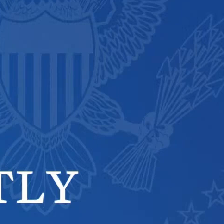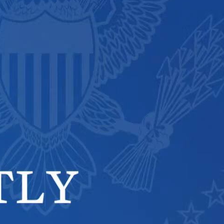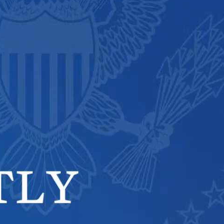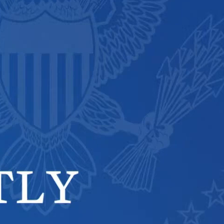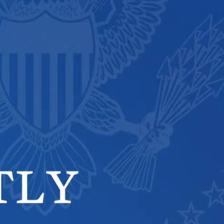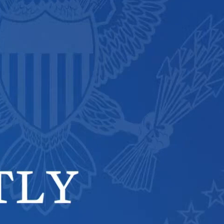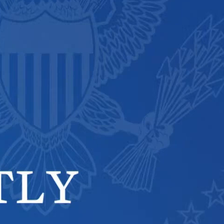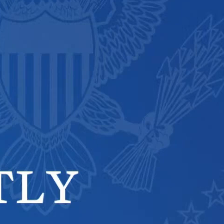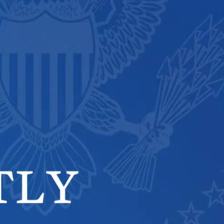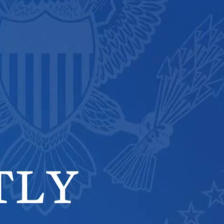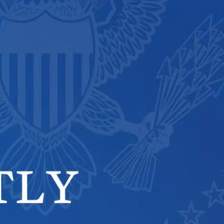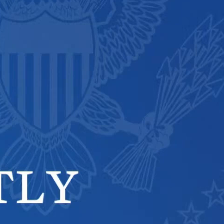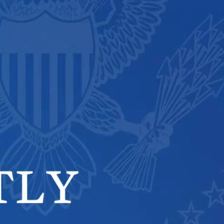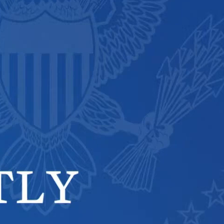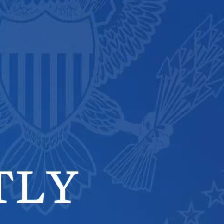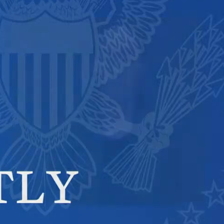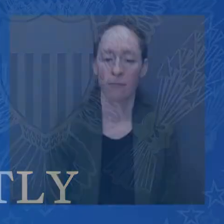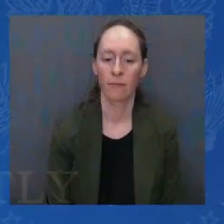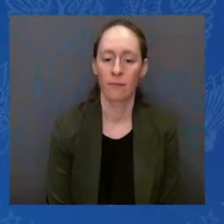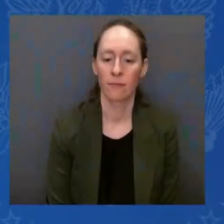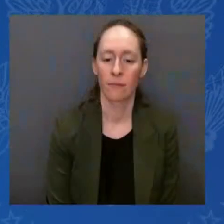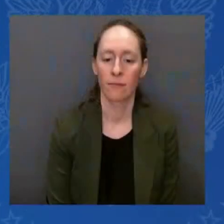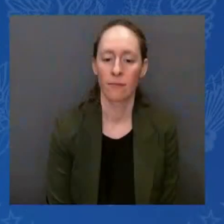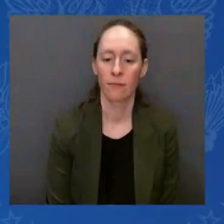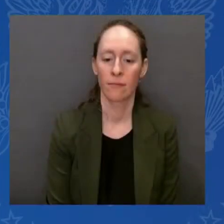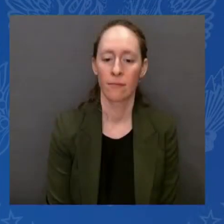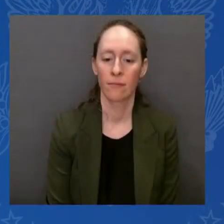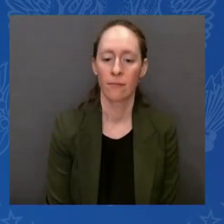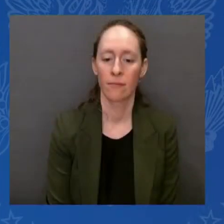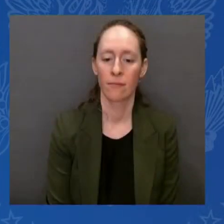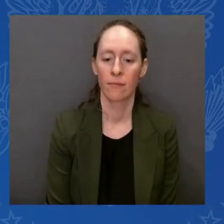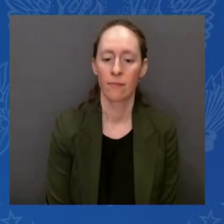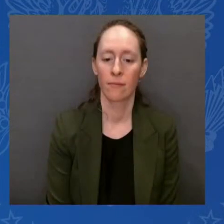Good morning, everyone. Good morning. Good morning.